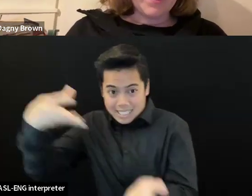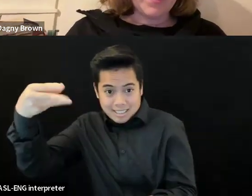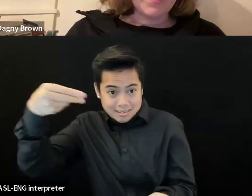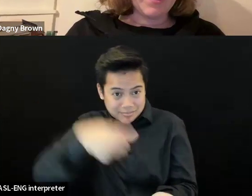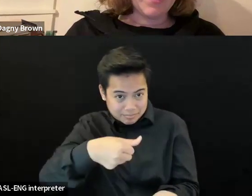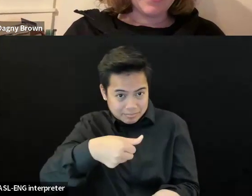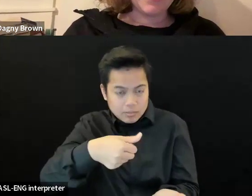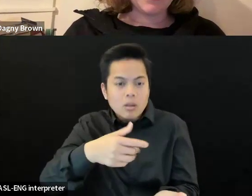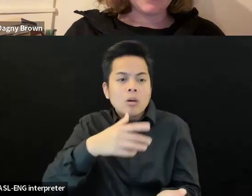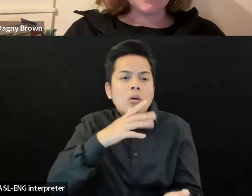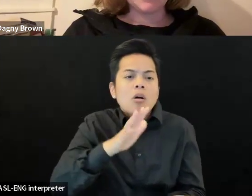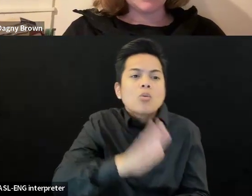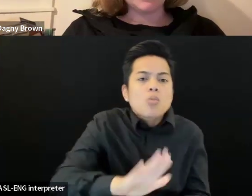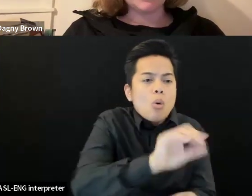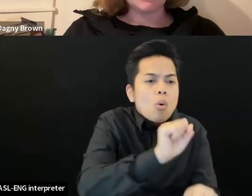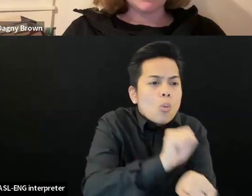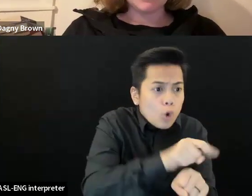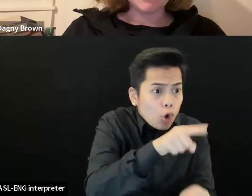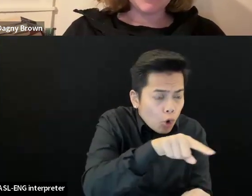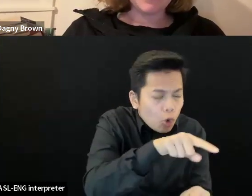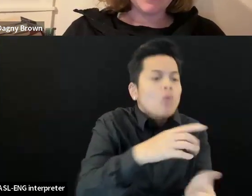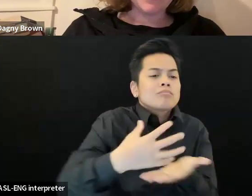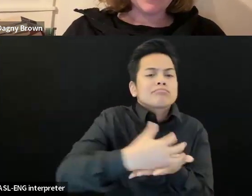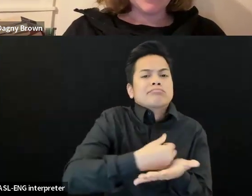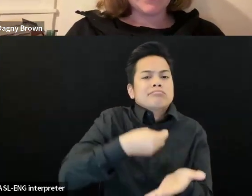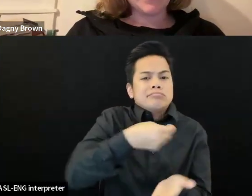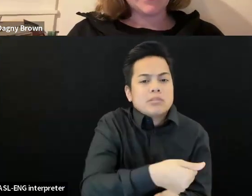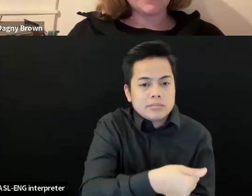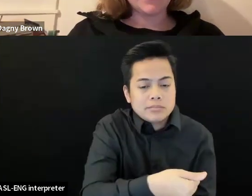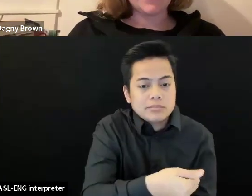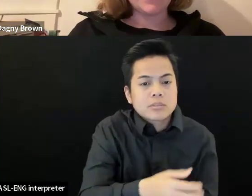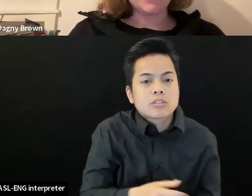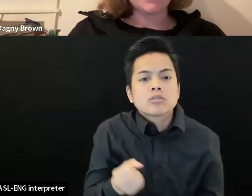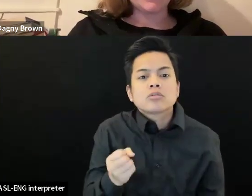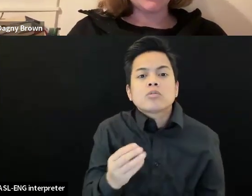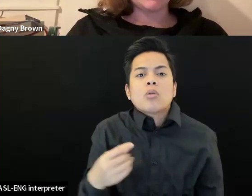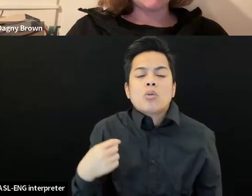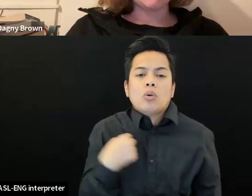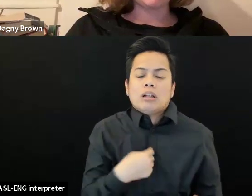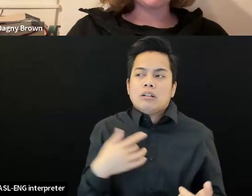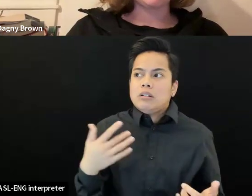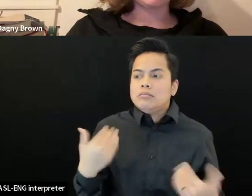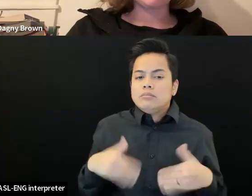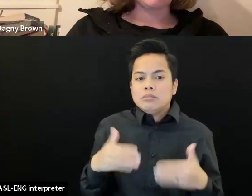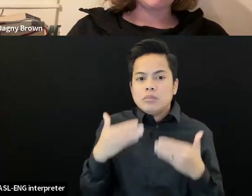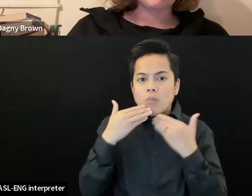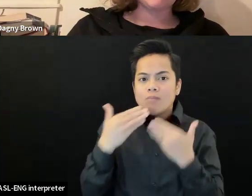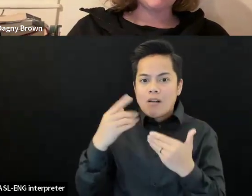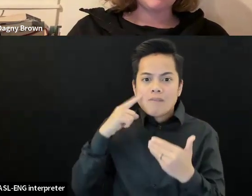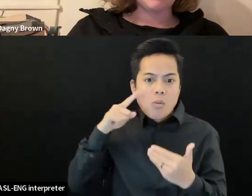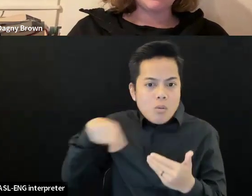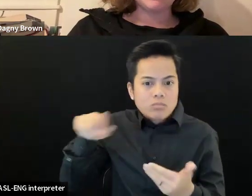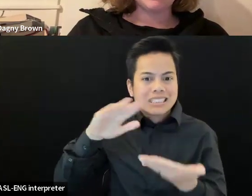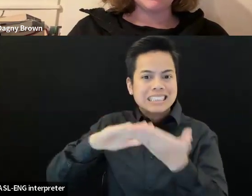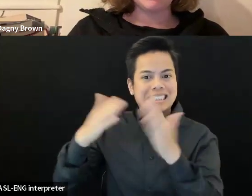grateful that the city is really investing in, in starting up this project. Um, so for the majority of the